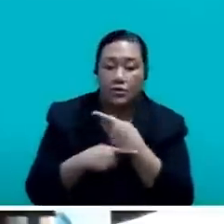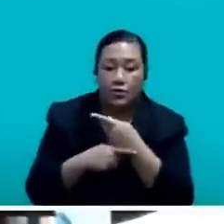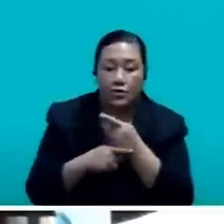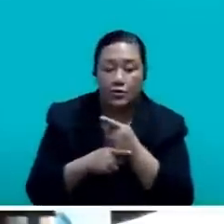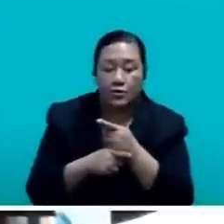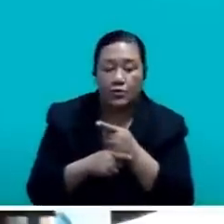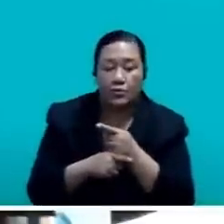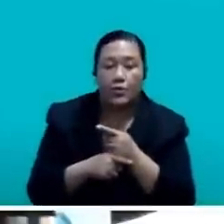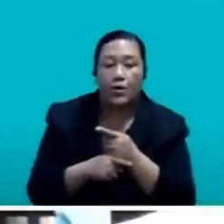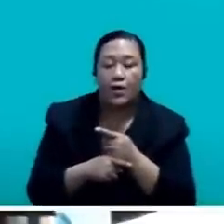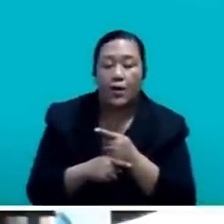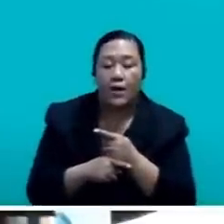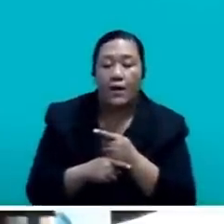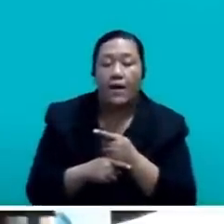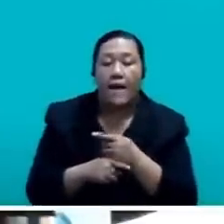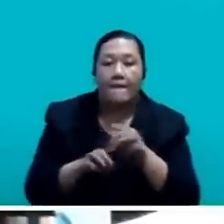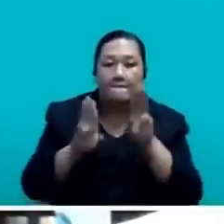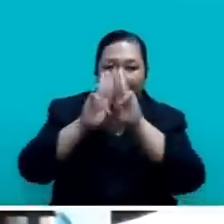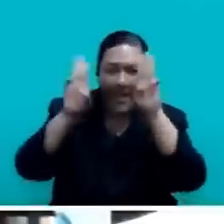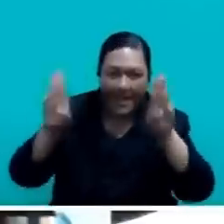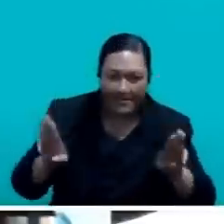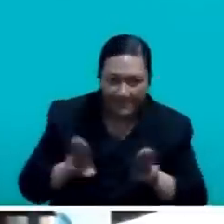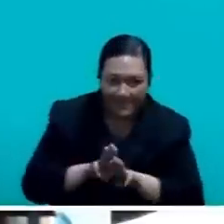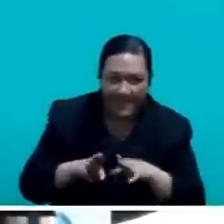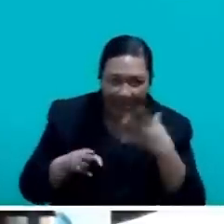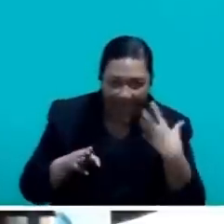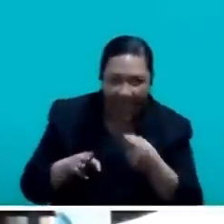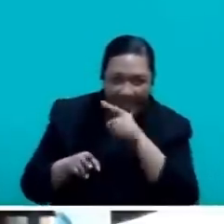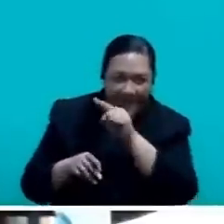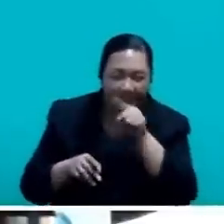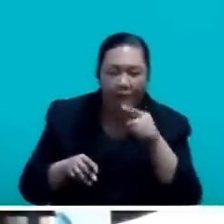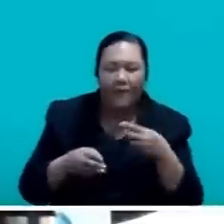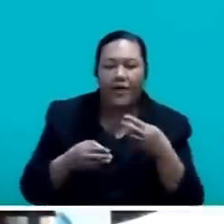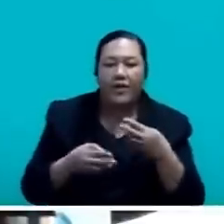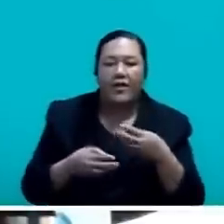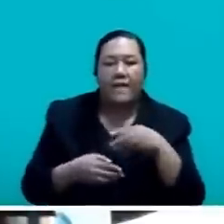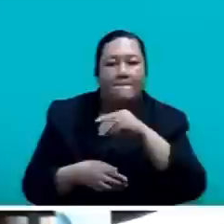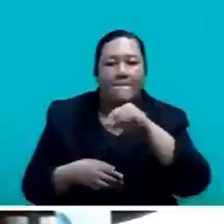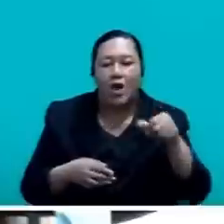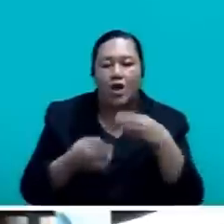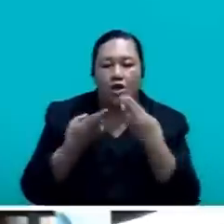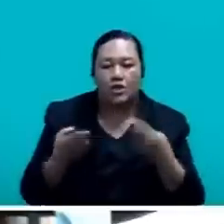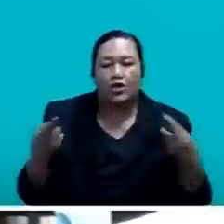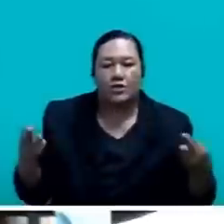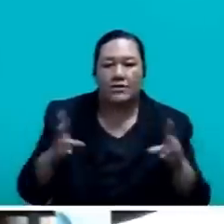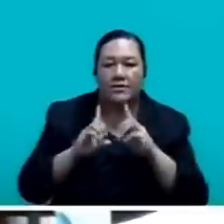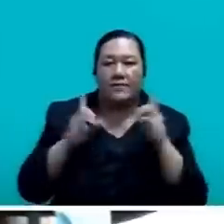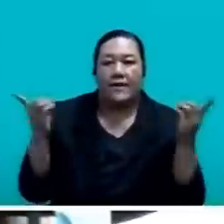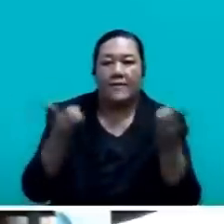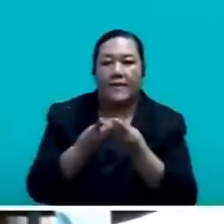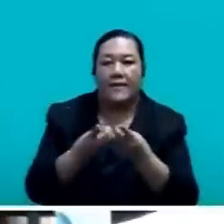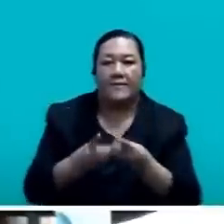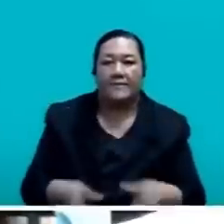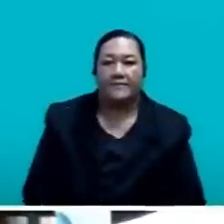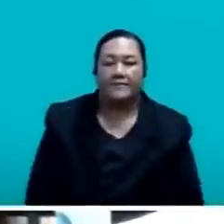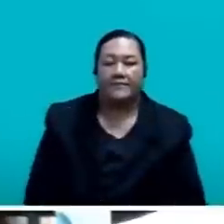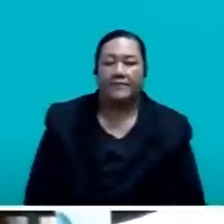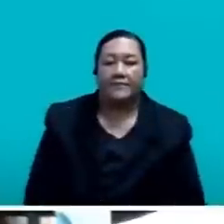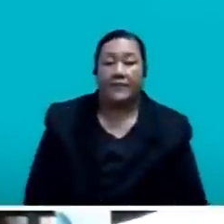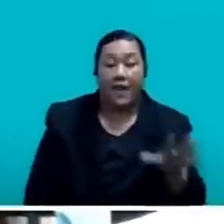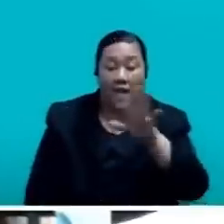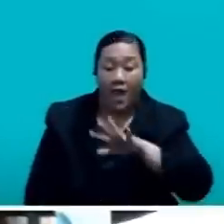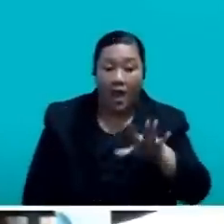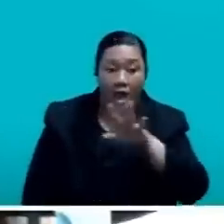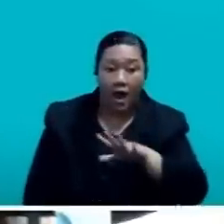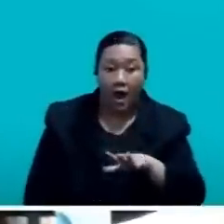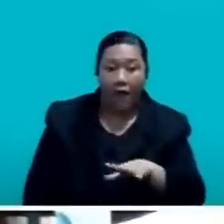maps currently with the Mineral Resources Department. In the area of mining,